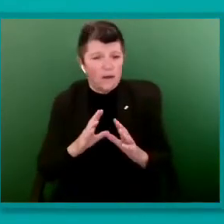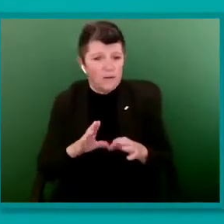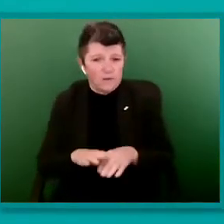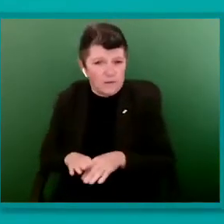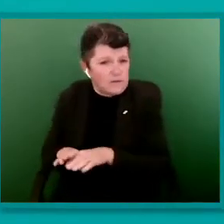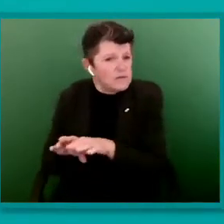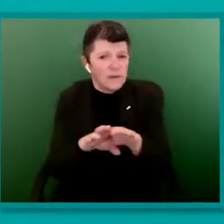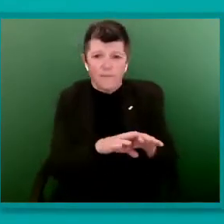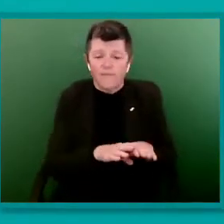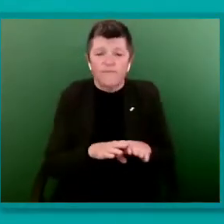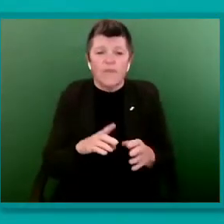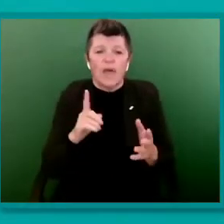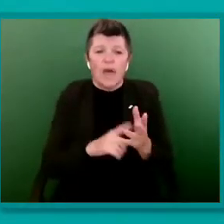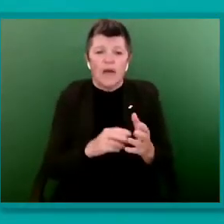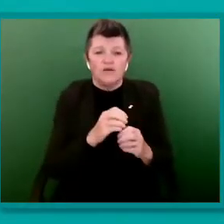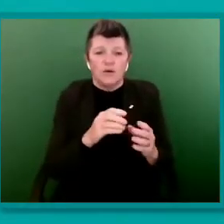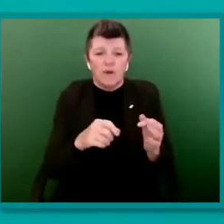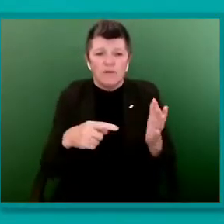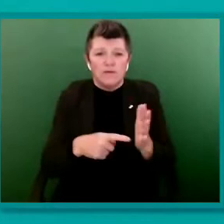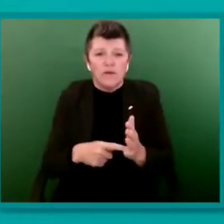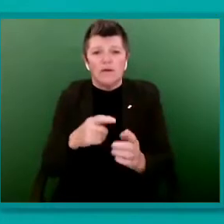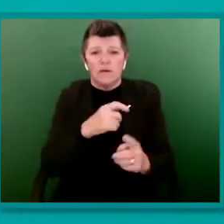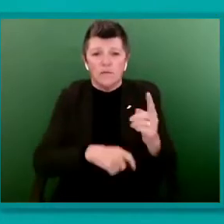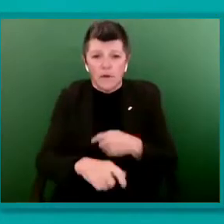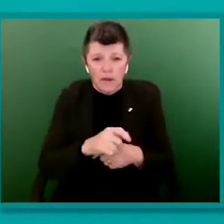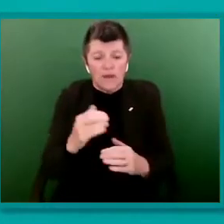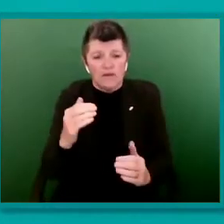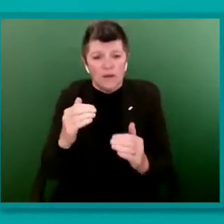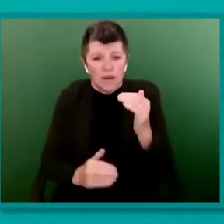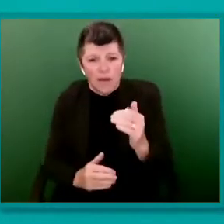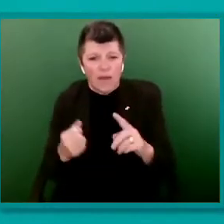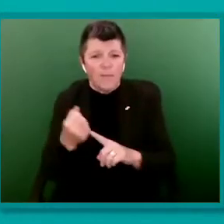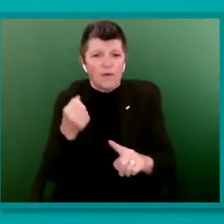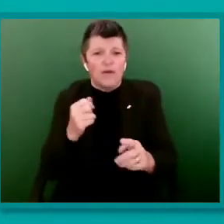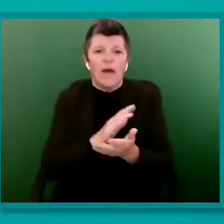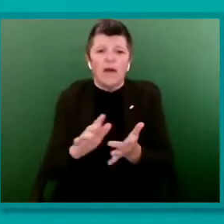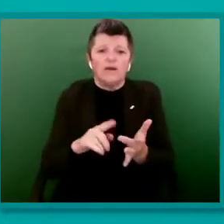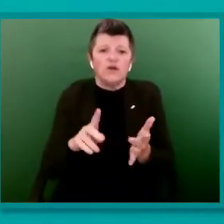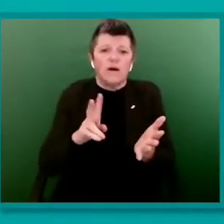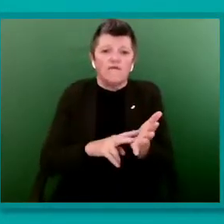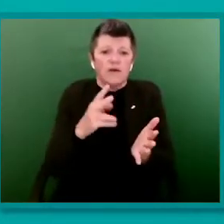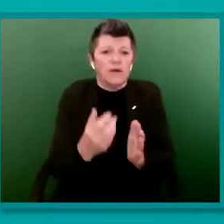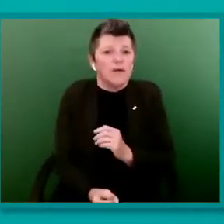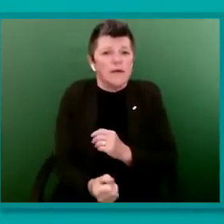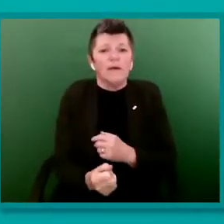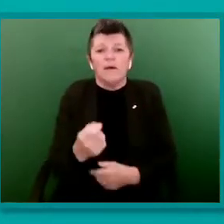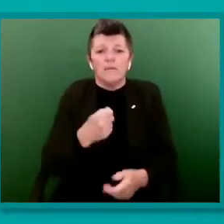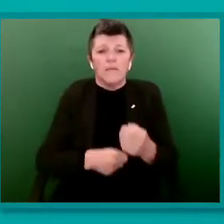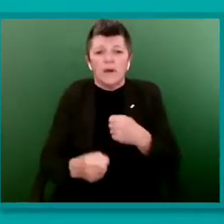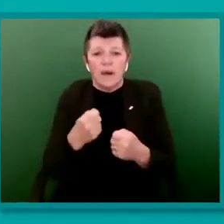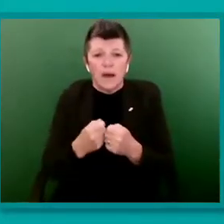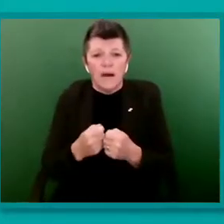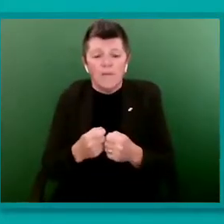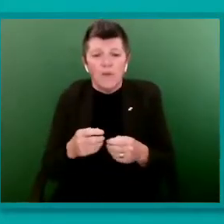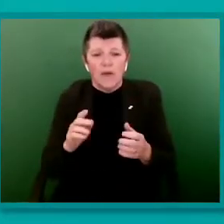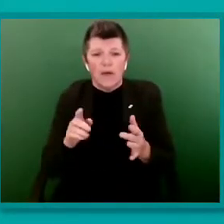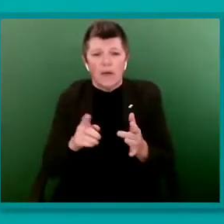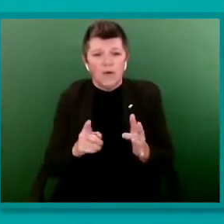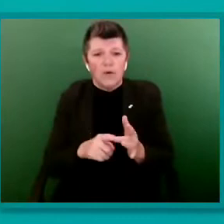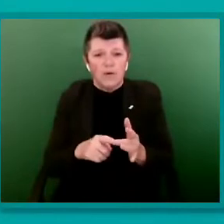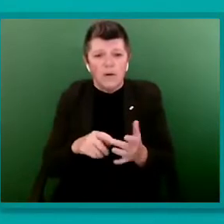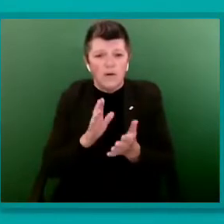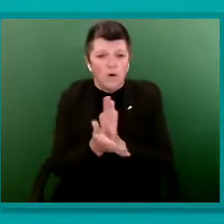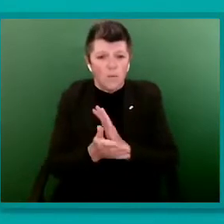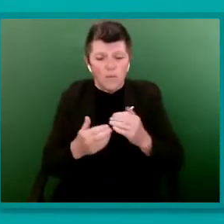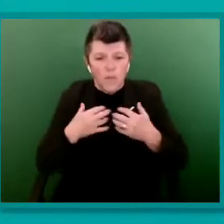disproportionately impacted by HIV, which can lead to being immunocompromised, putting people at greater risk of